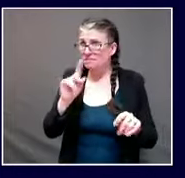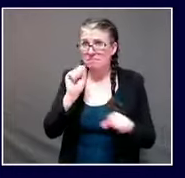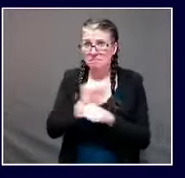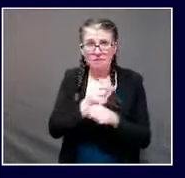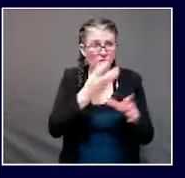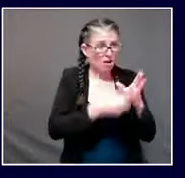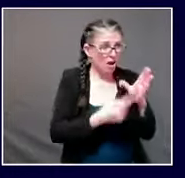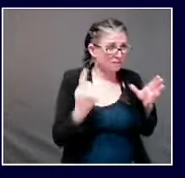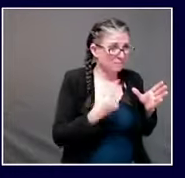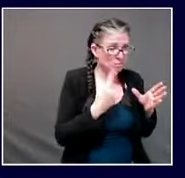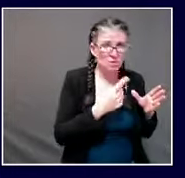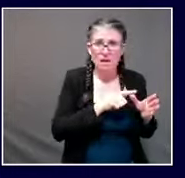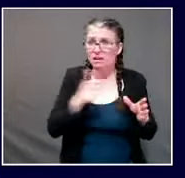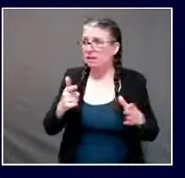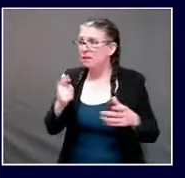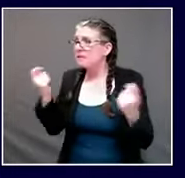together